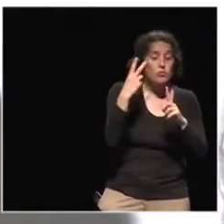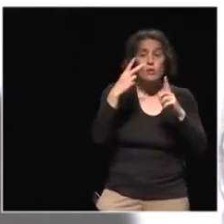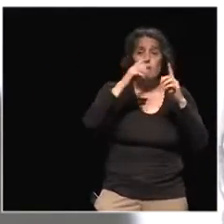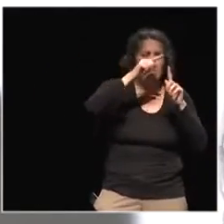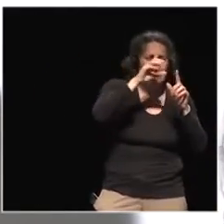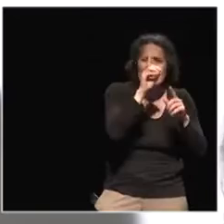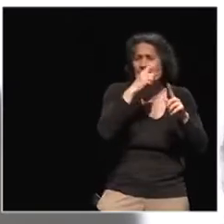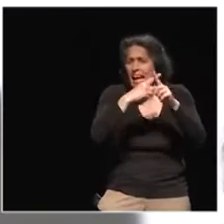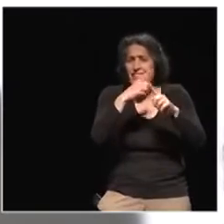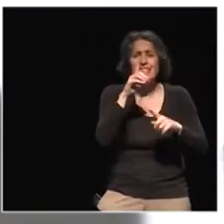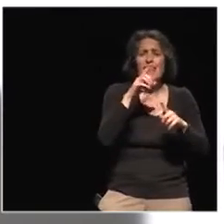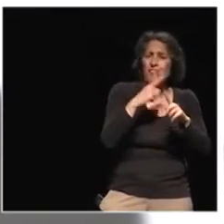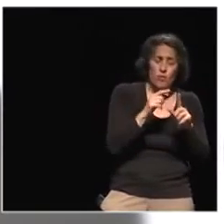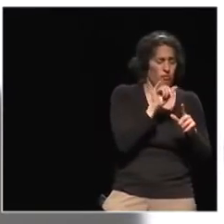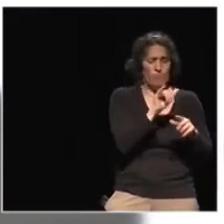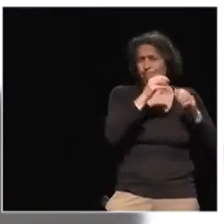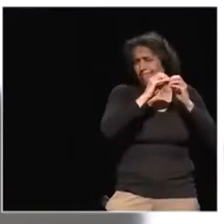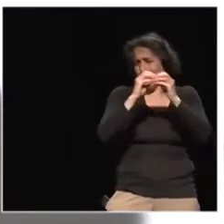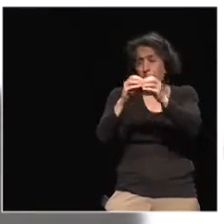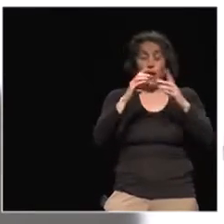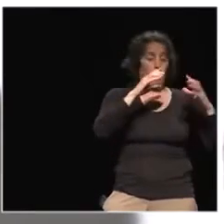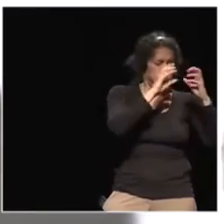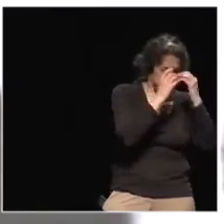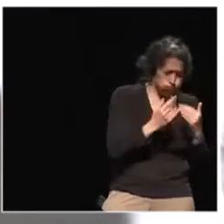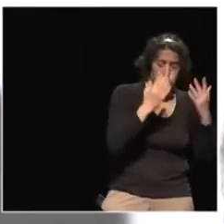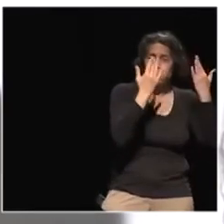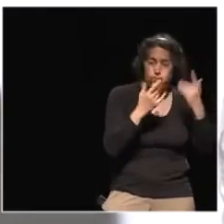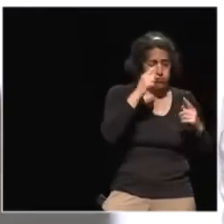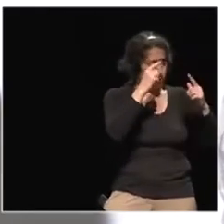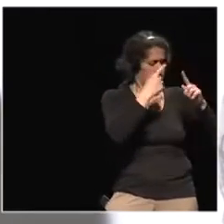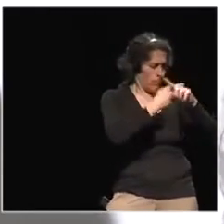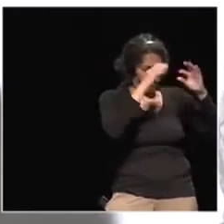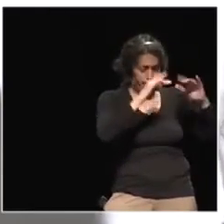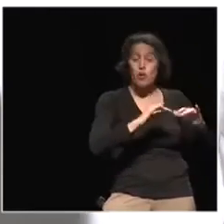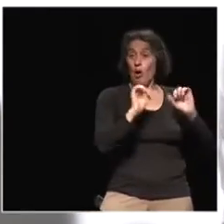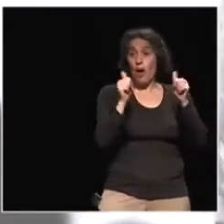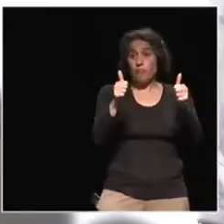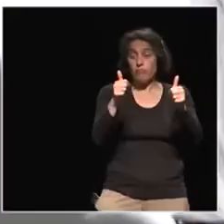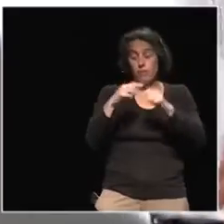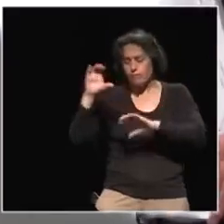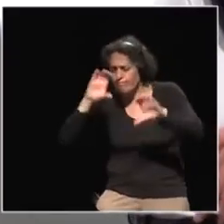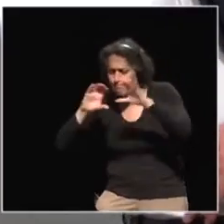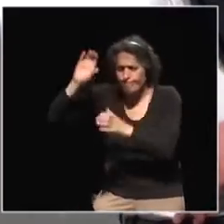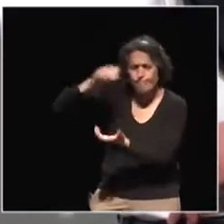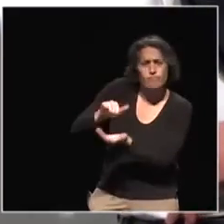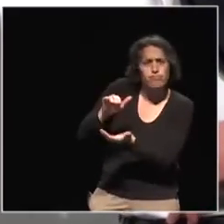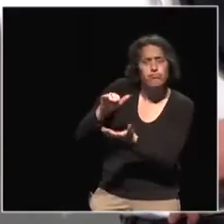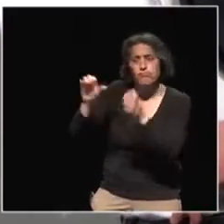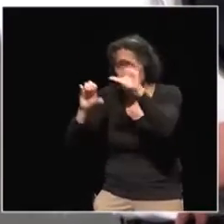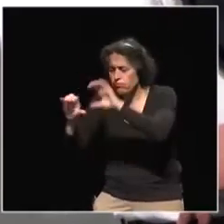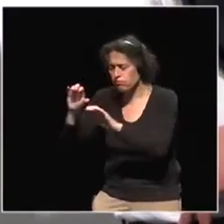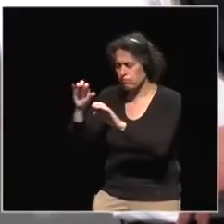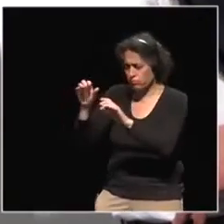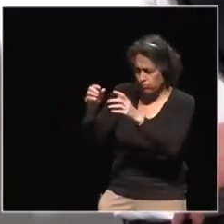highlighted in the last education forum in Incheon, in Korea. A